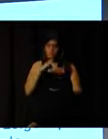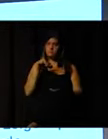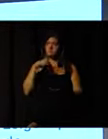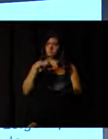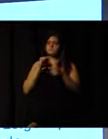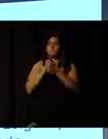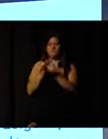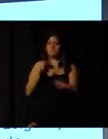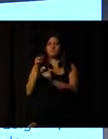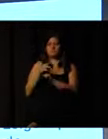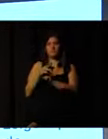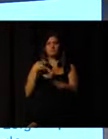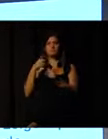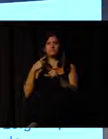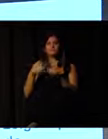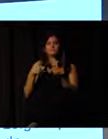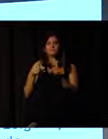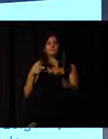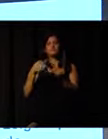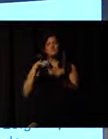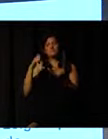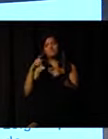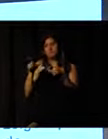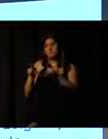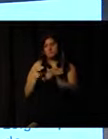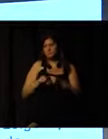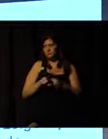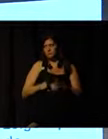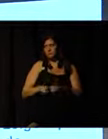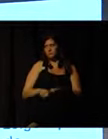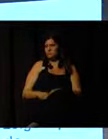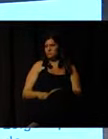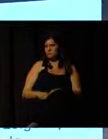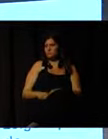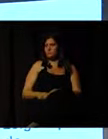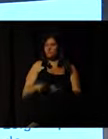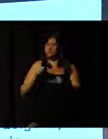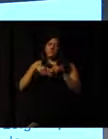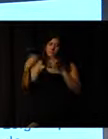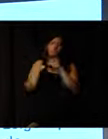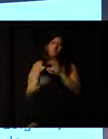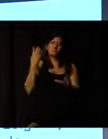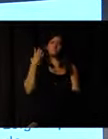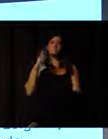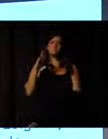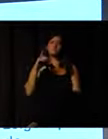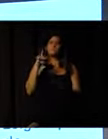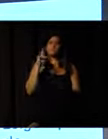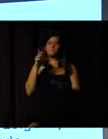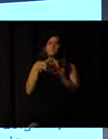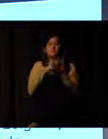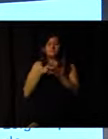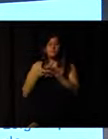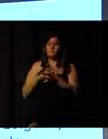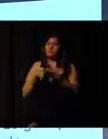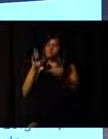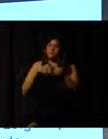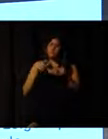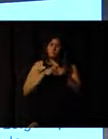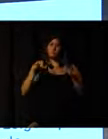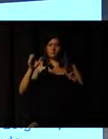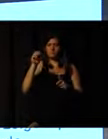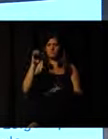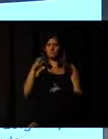Our characteristics here in Brazil is in sports, which originates from the United States.